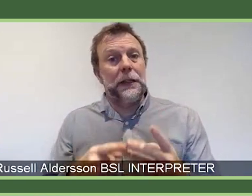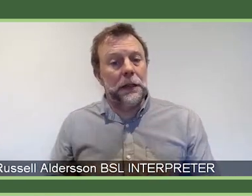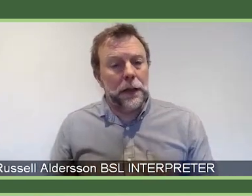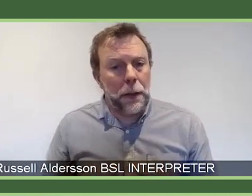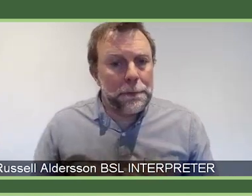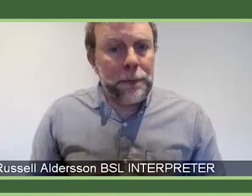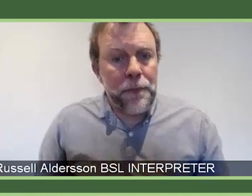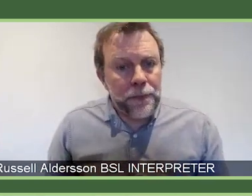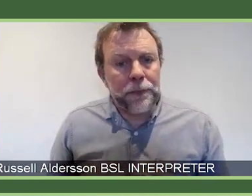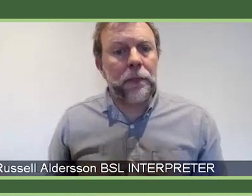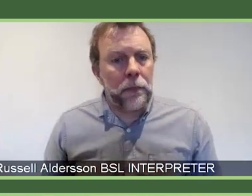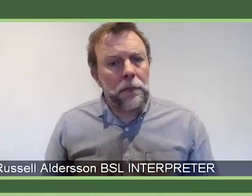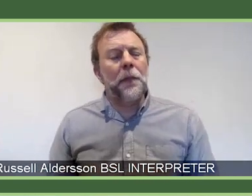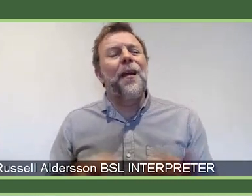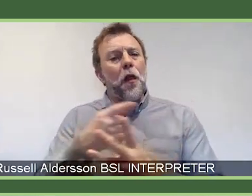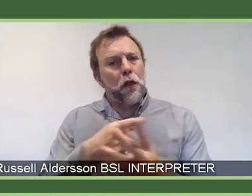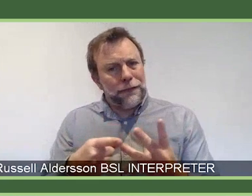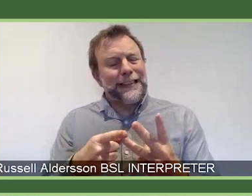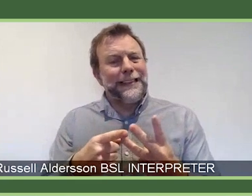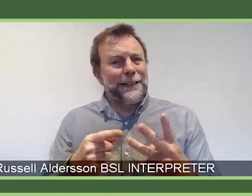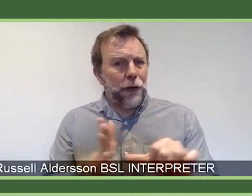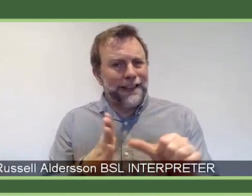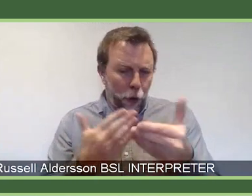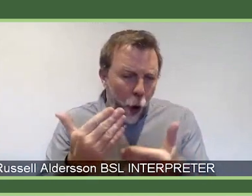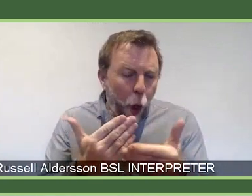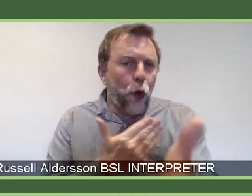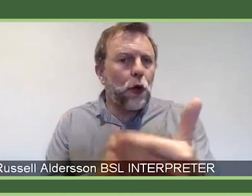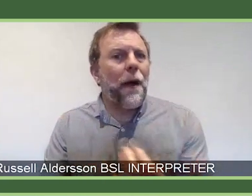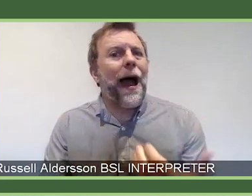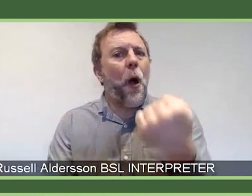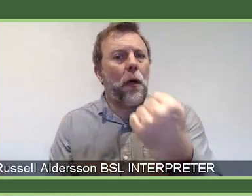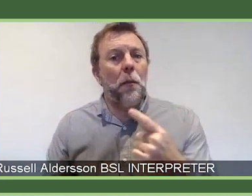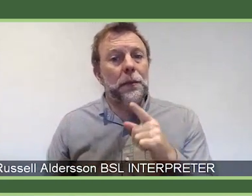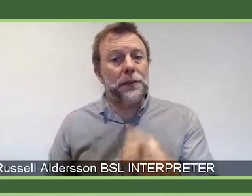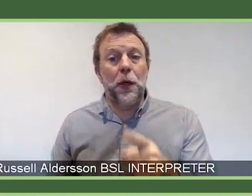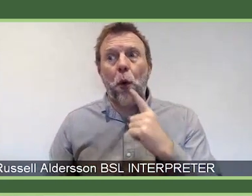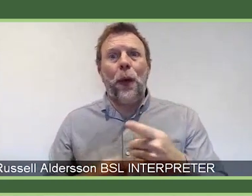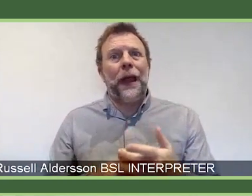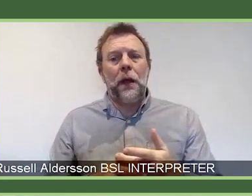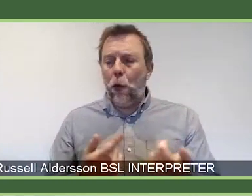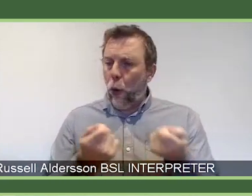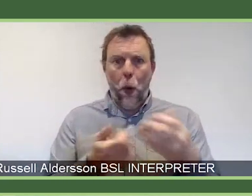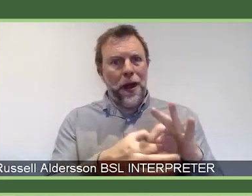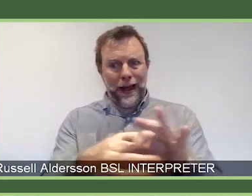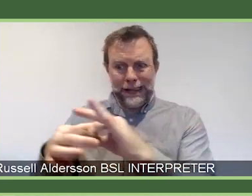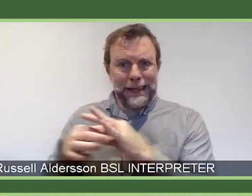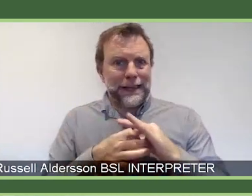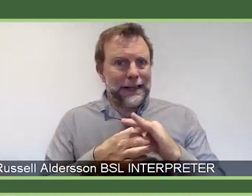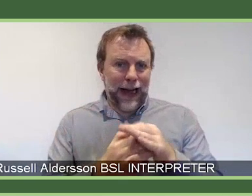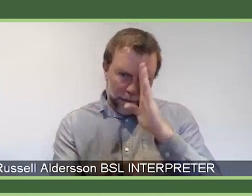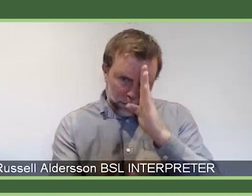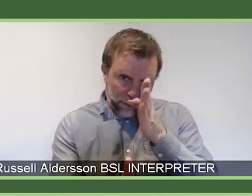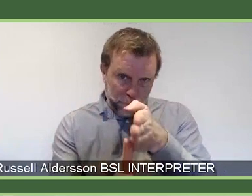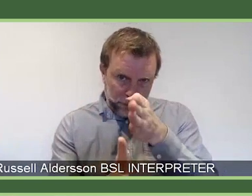specific long-term outcomes that will take a proactive, coordinated and directed approach to tackle